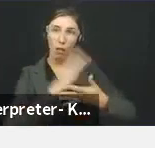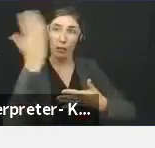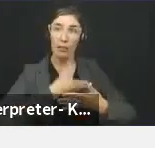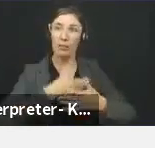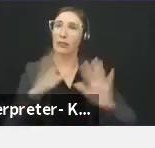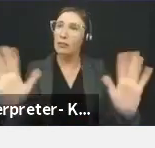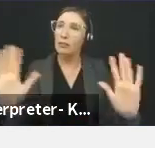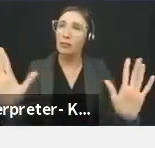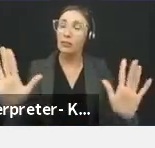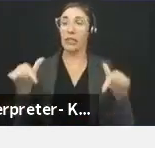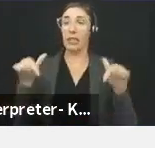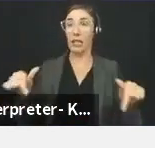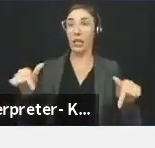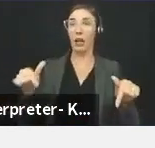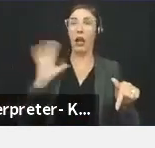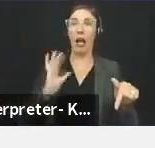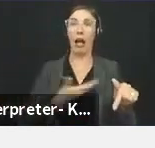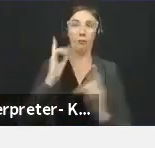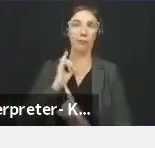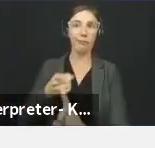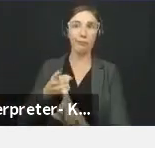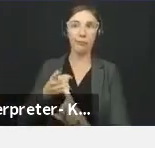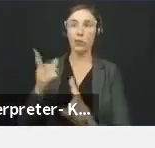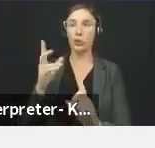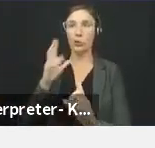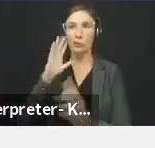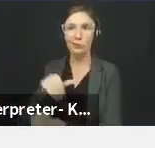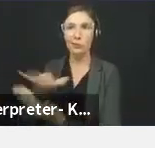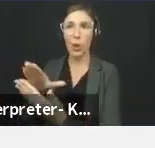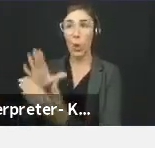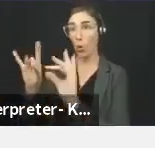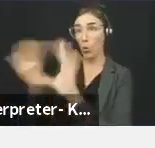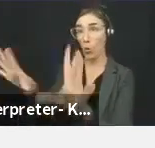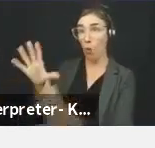combating overt and covert acts of hate and discrimination.